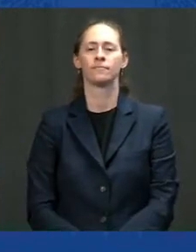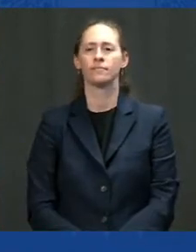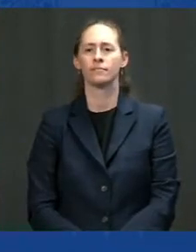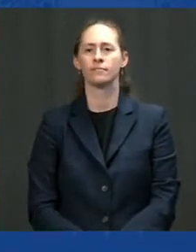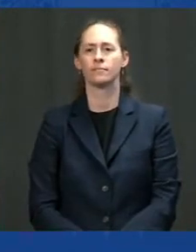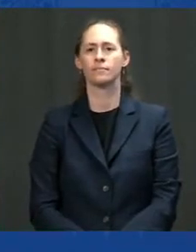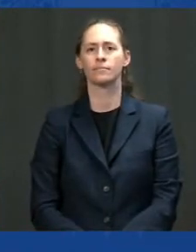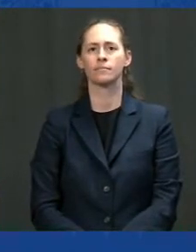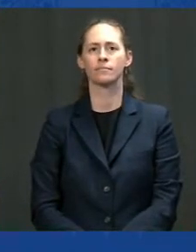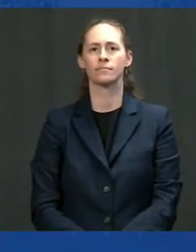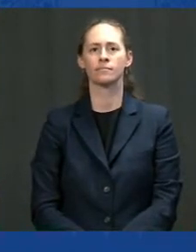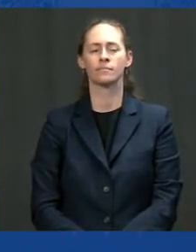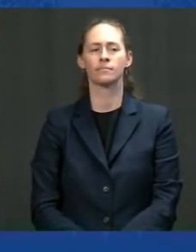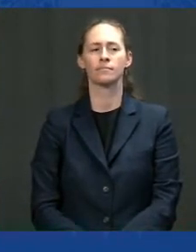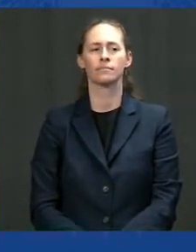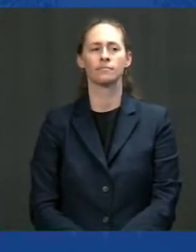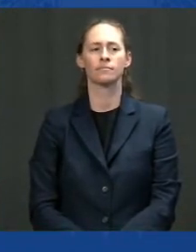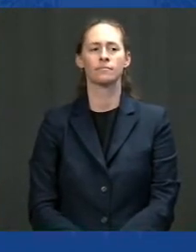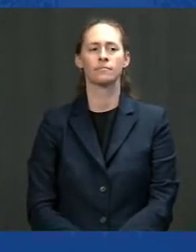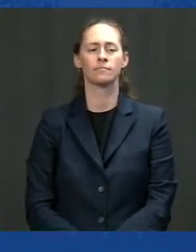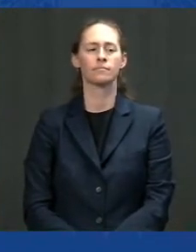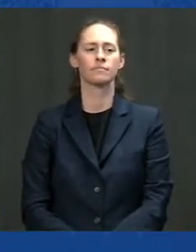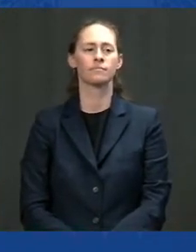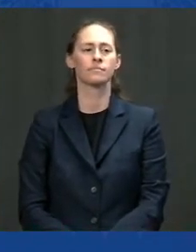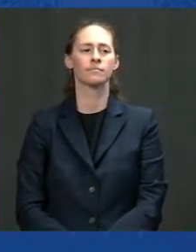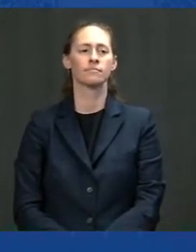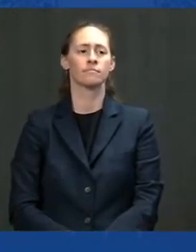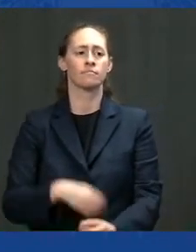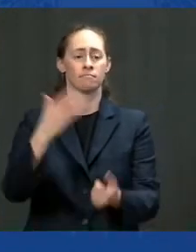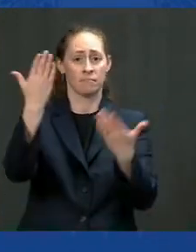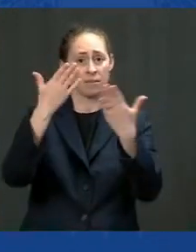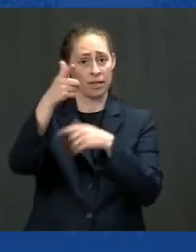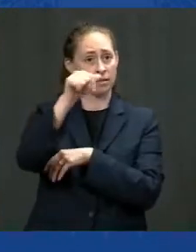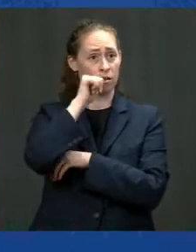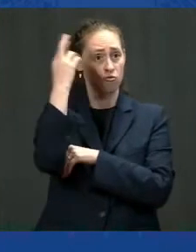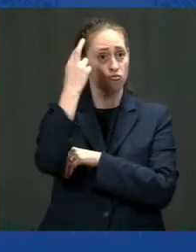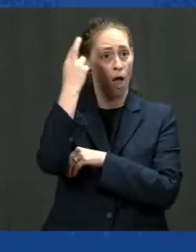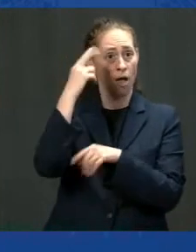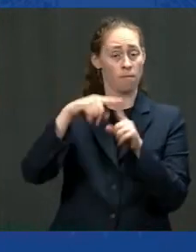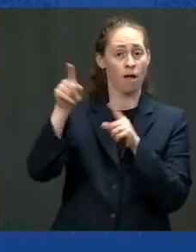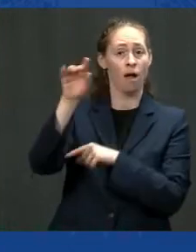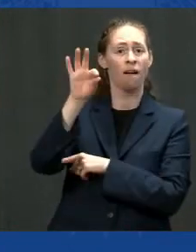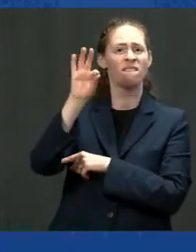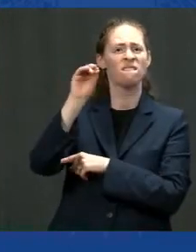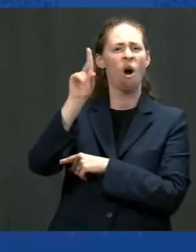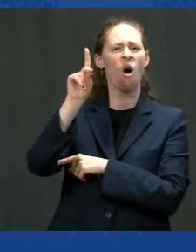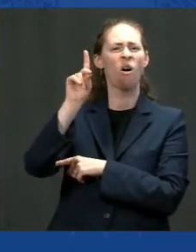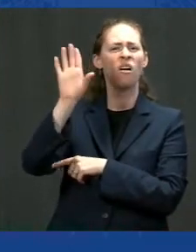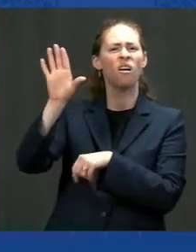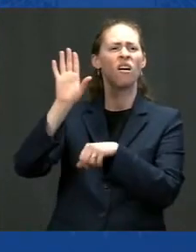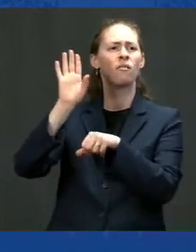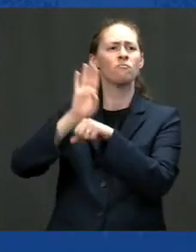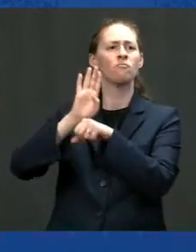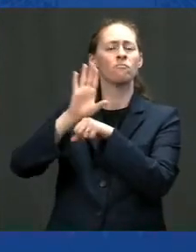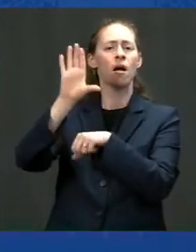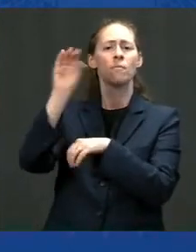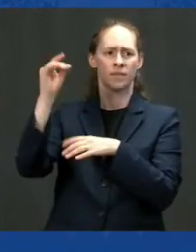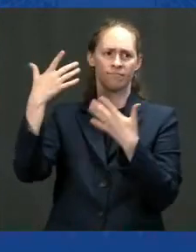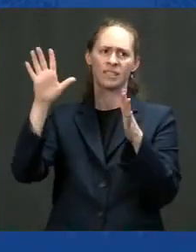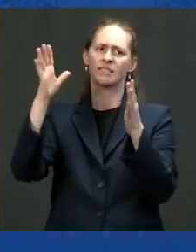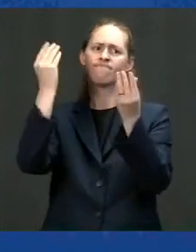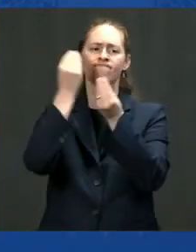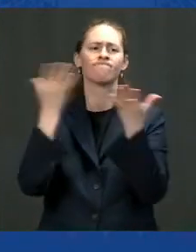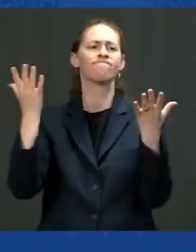And in case you haven't noticed, not only you, but Ford Motor Company said they're going to have to stop producing certain vehicles. They couldn't get the chips, couldn't get the wafers.